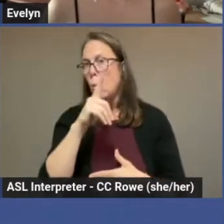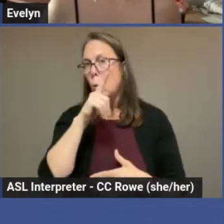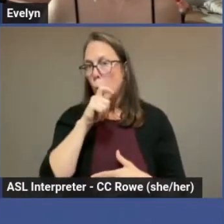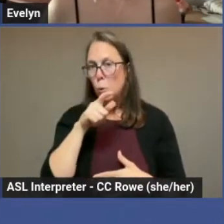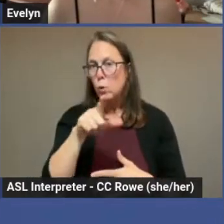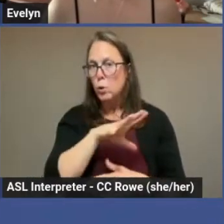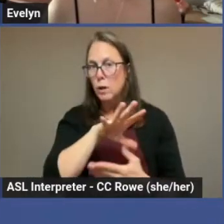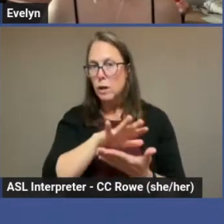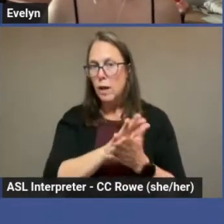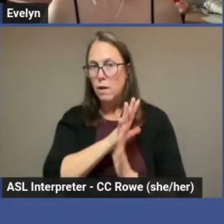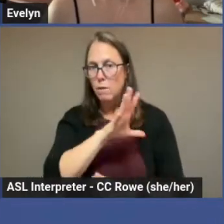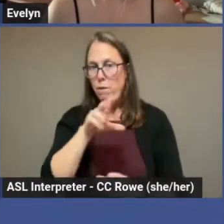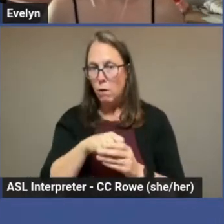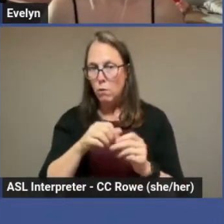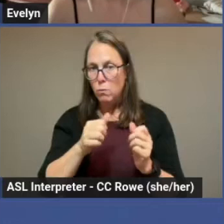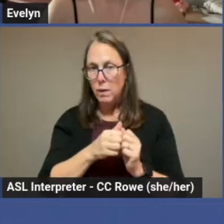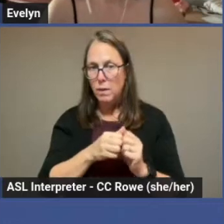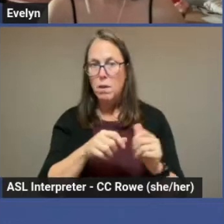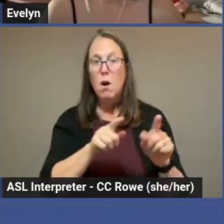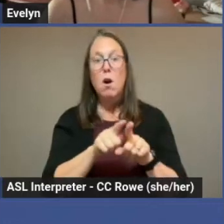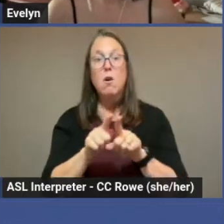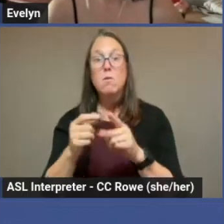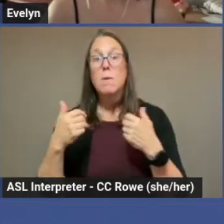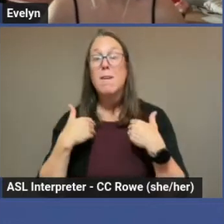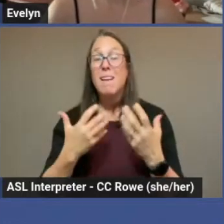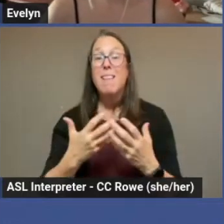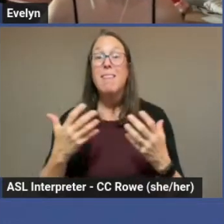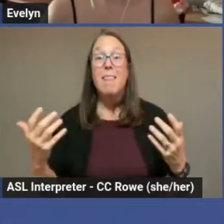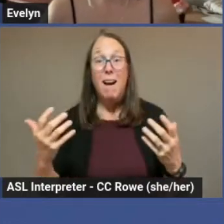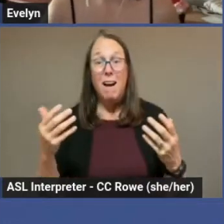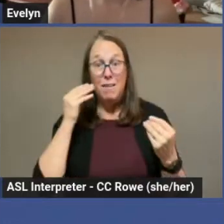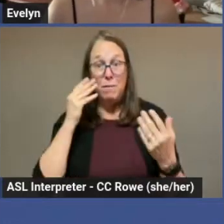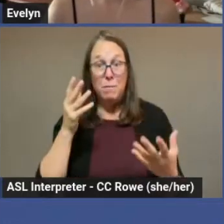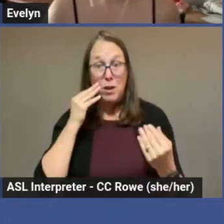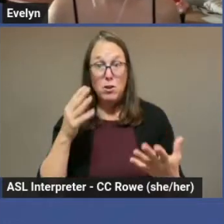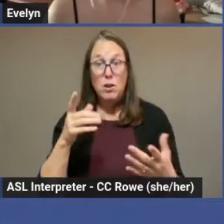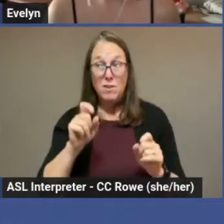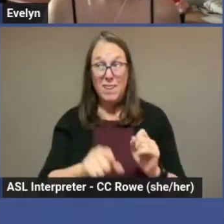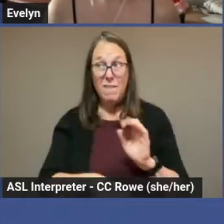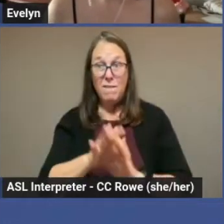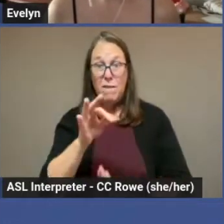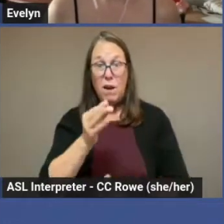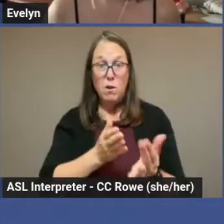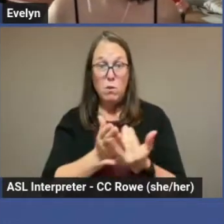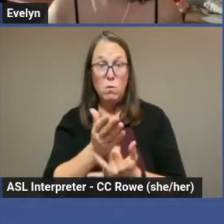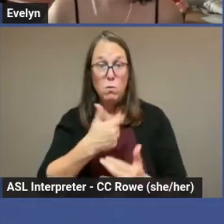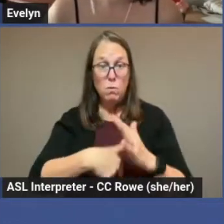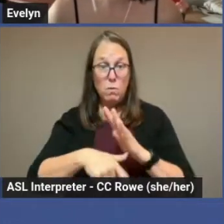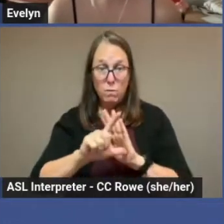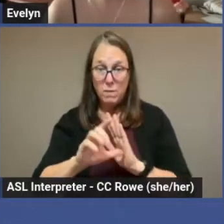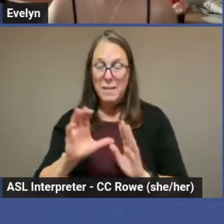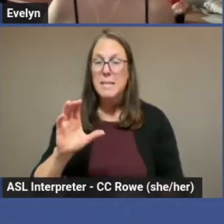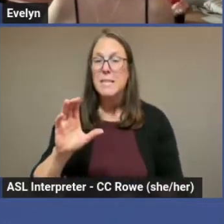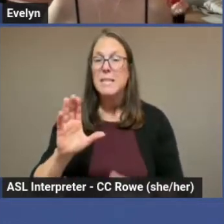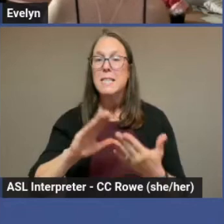There is also much to be found by reviewing your city council agenda.